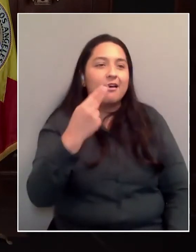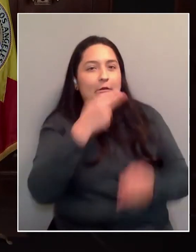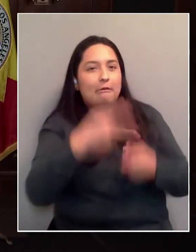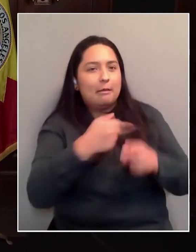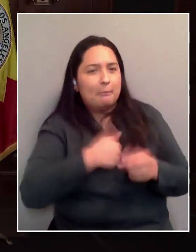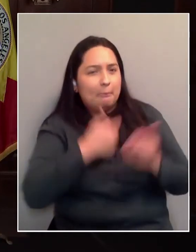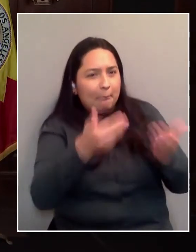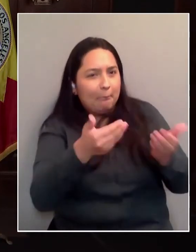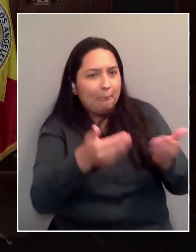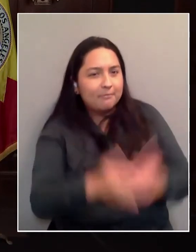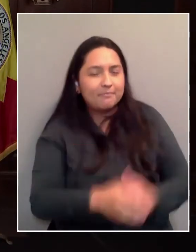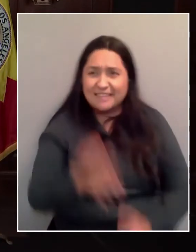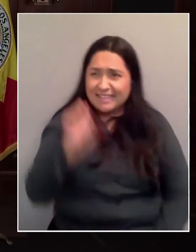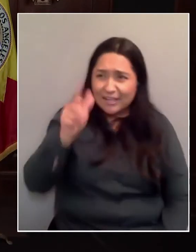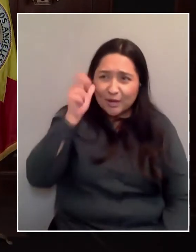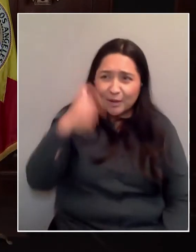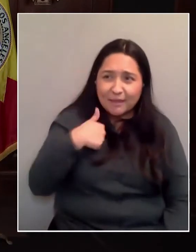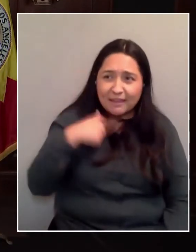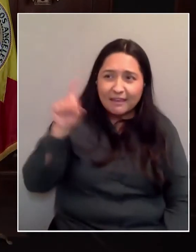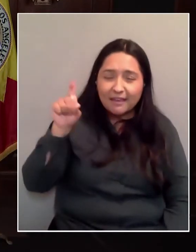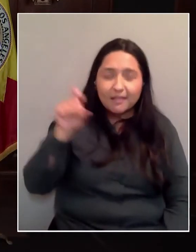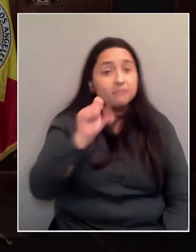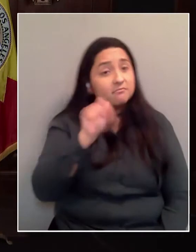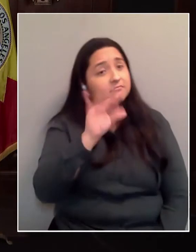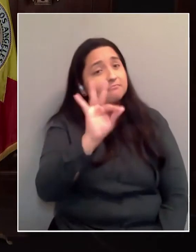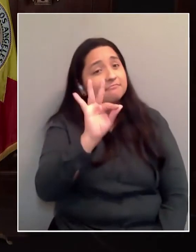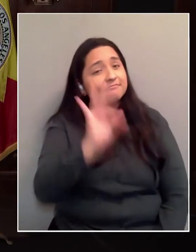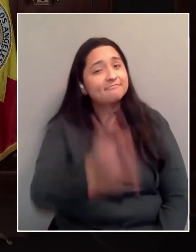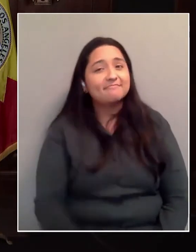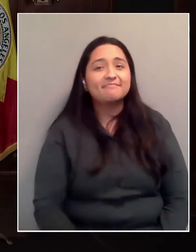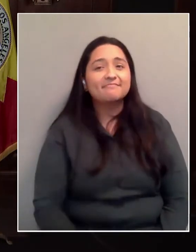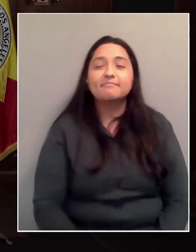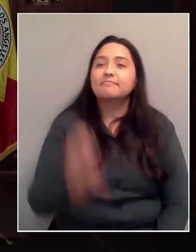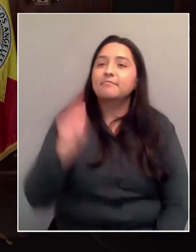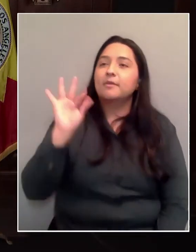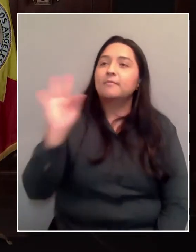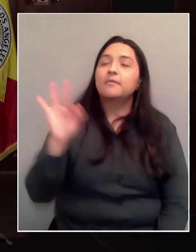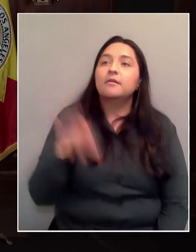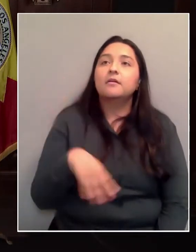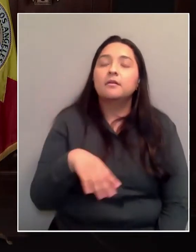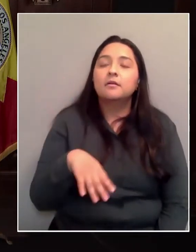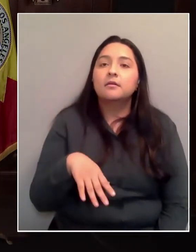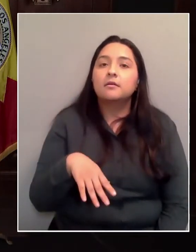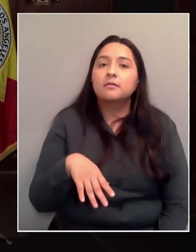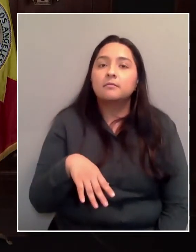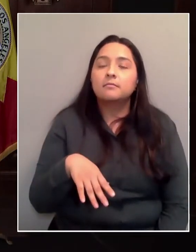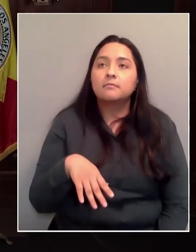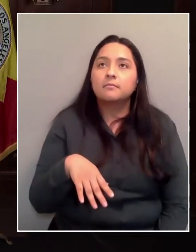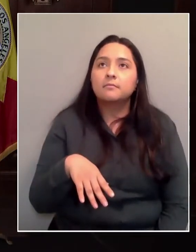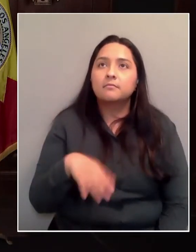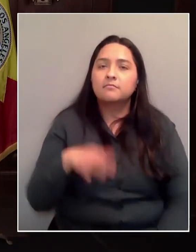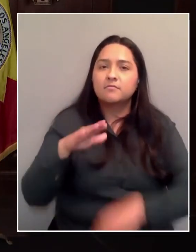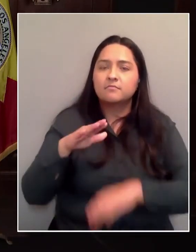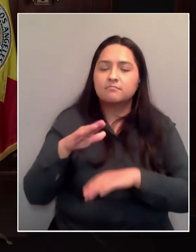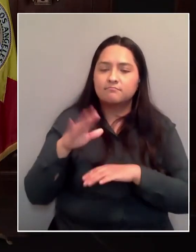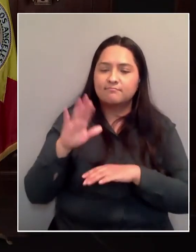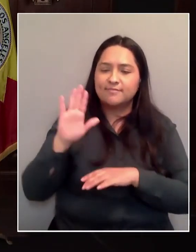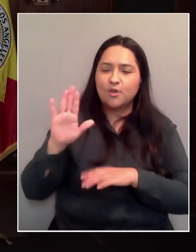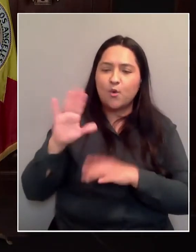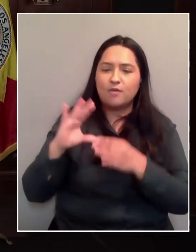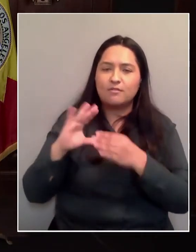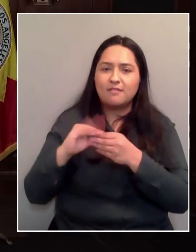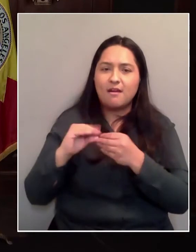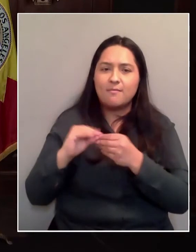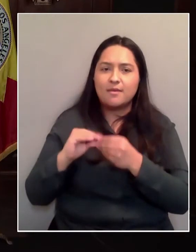Can you hear me? Yeah, I can hear you. Great. Go ahead. Okay, great. On your comments about the FEMA